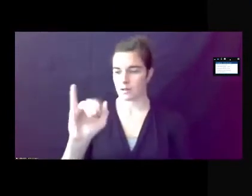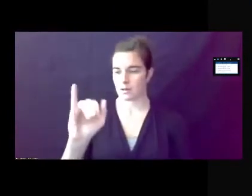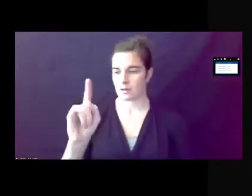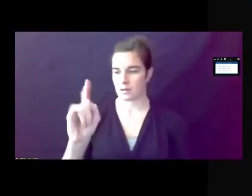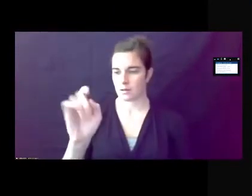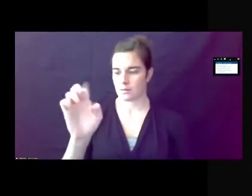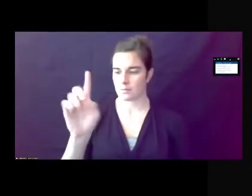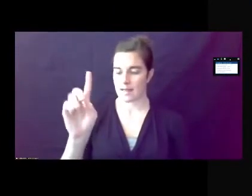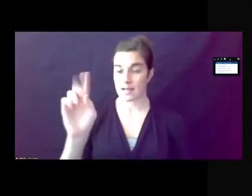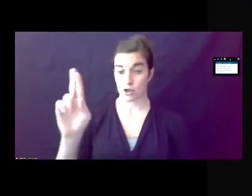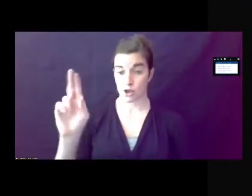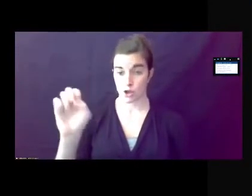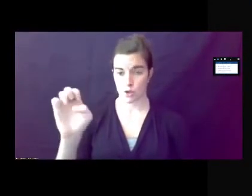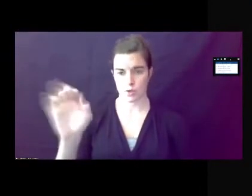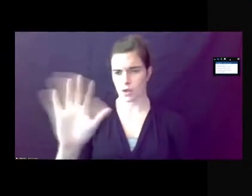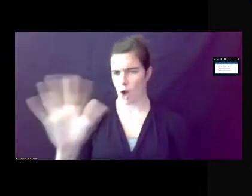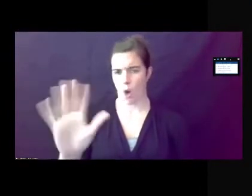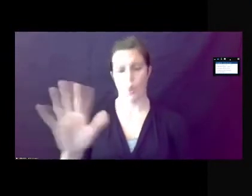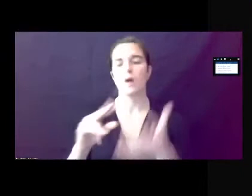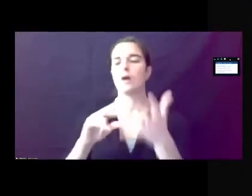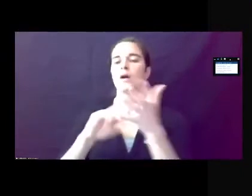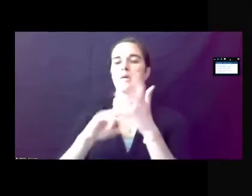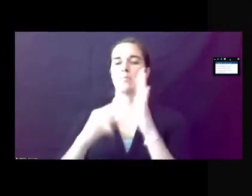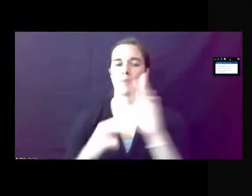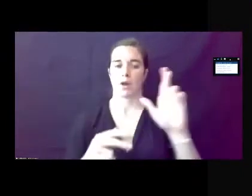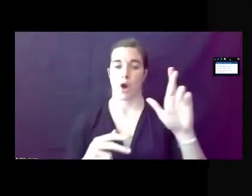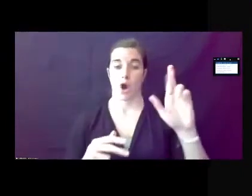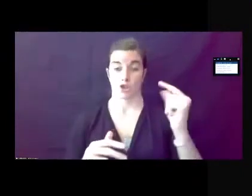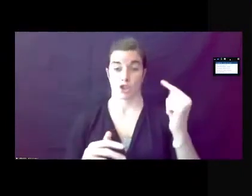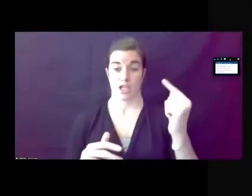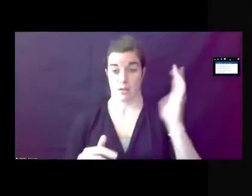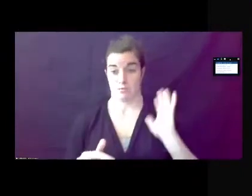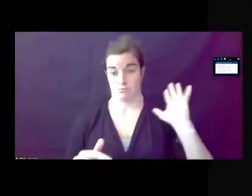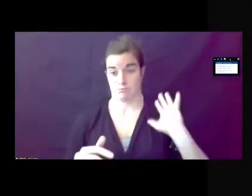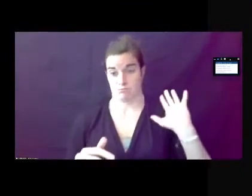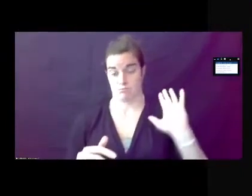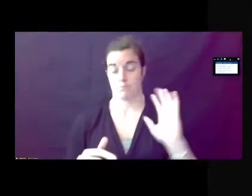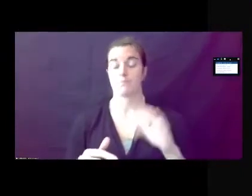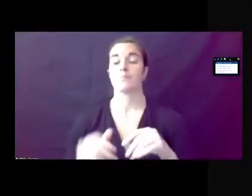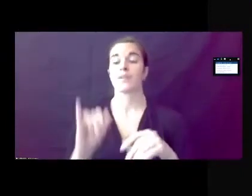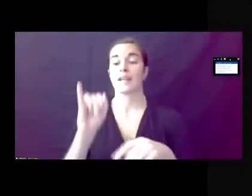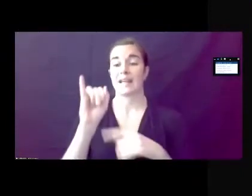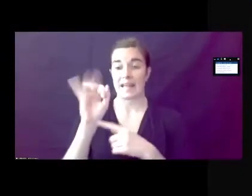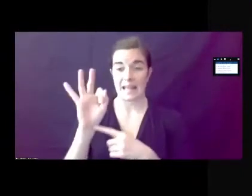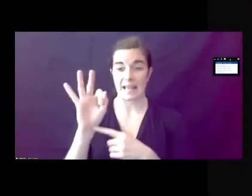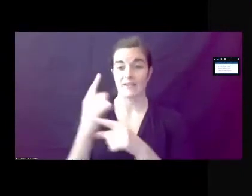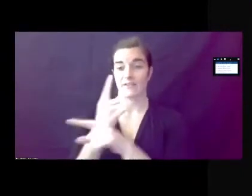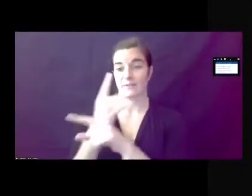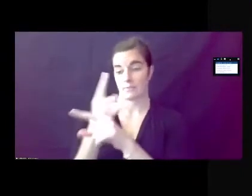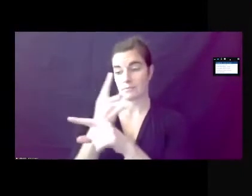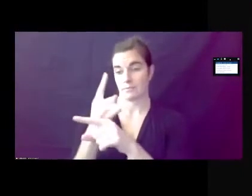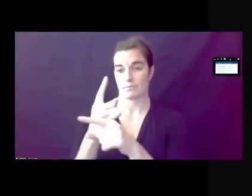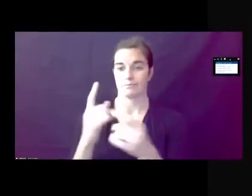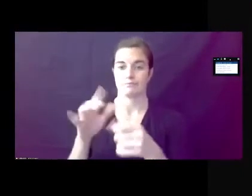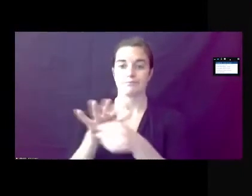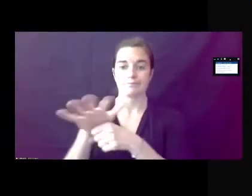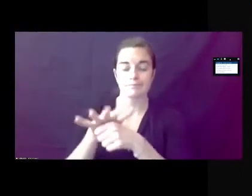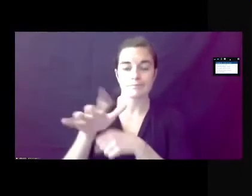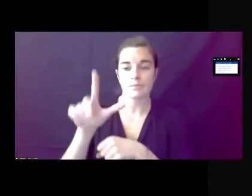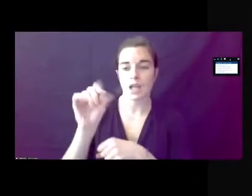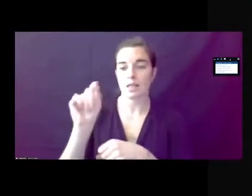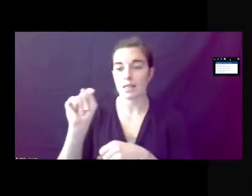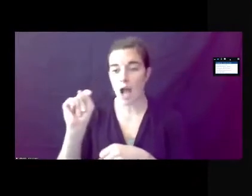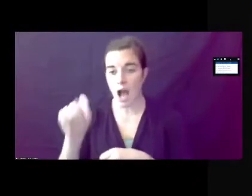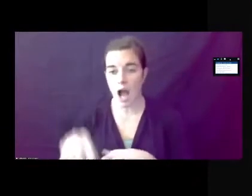existing RG or general residential districts that we have now, if there's adequate lot area, setbacks,